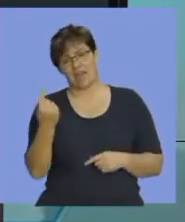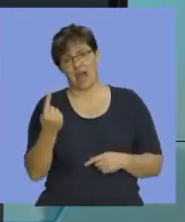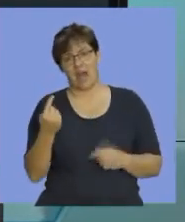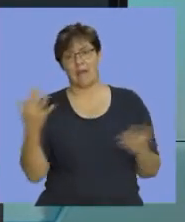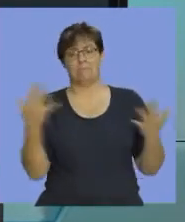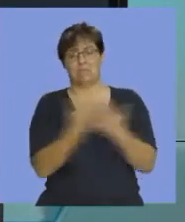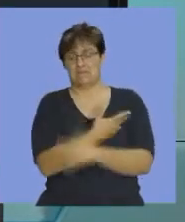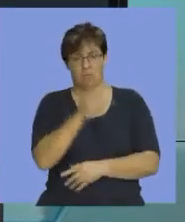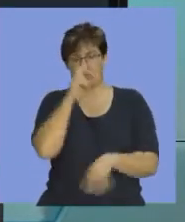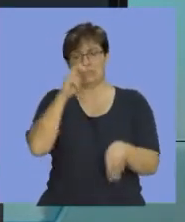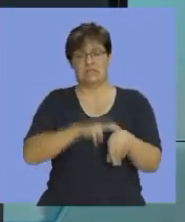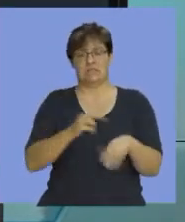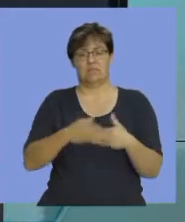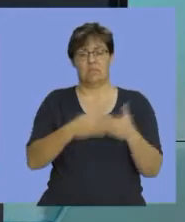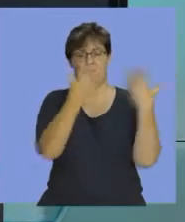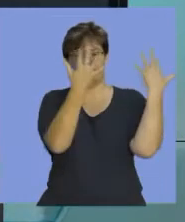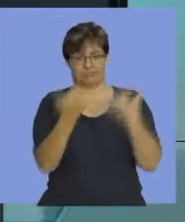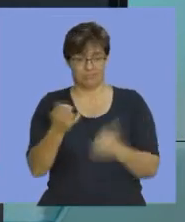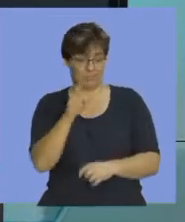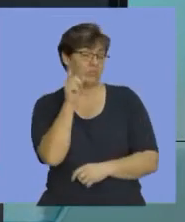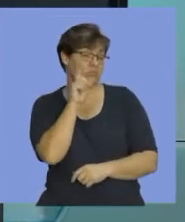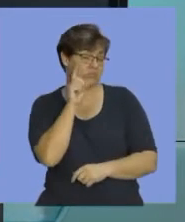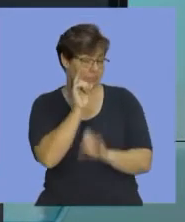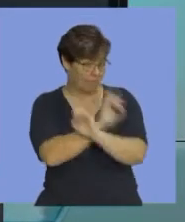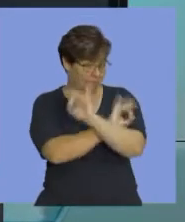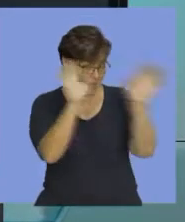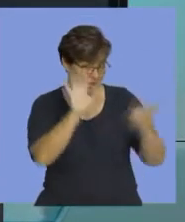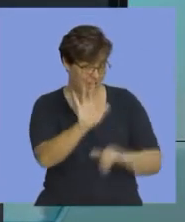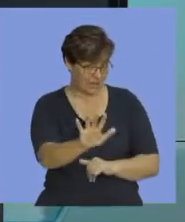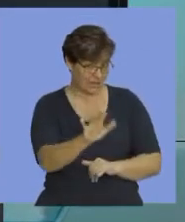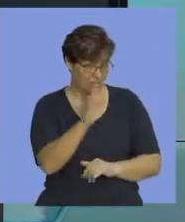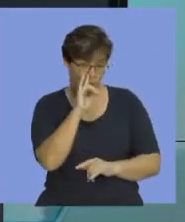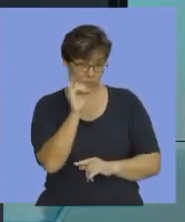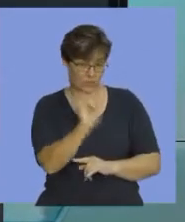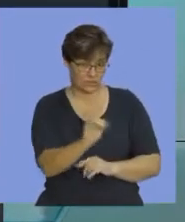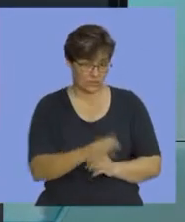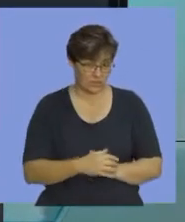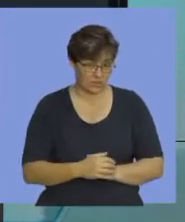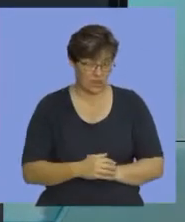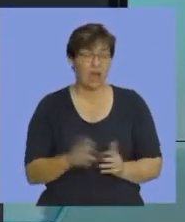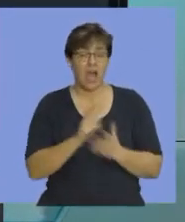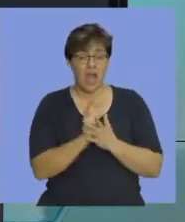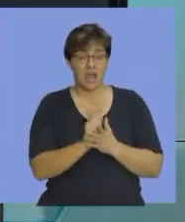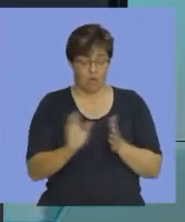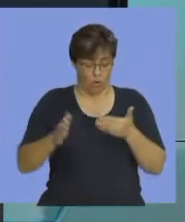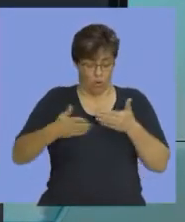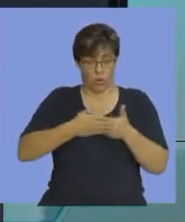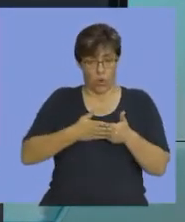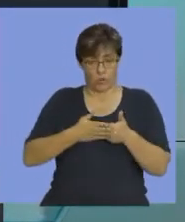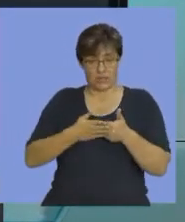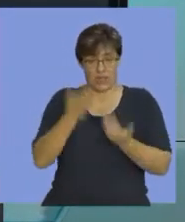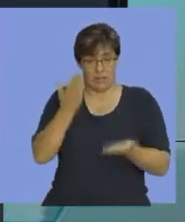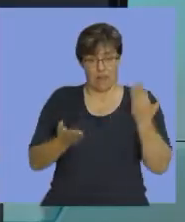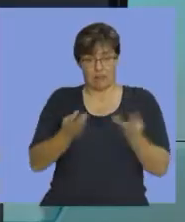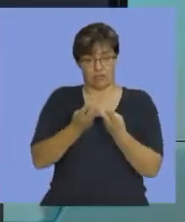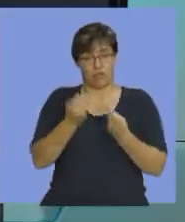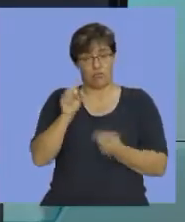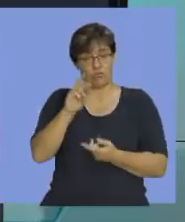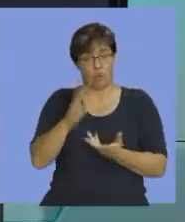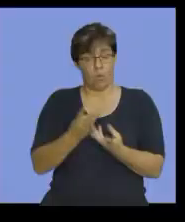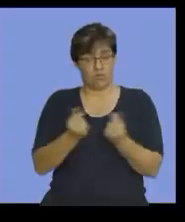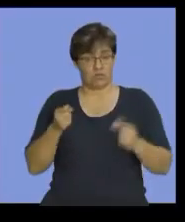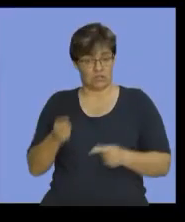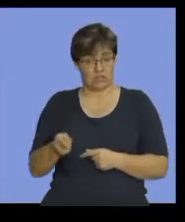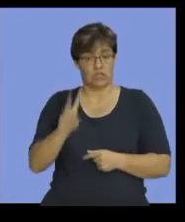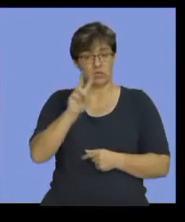missing figure. So, watch this. If you are given your closing value of raw materials, that's the